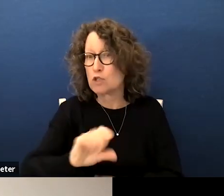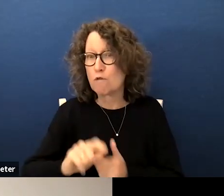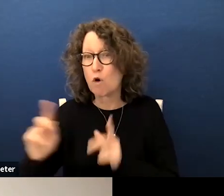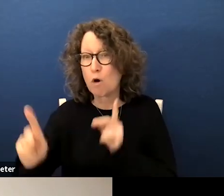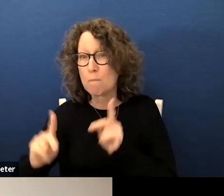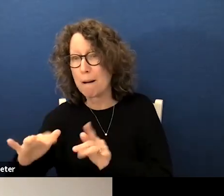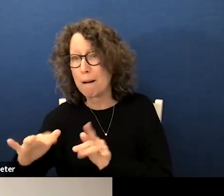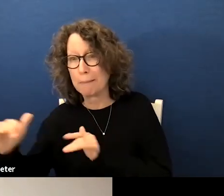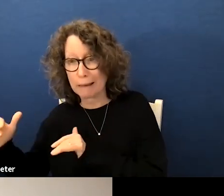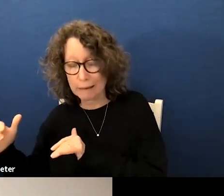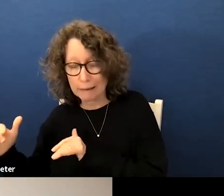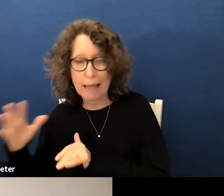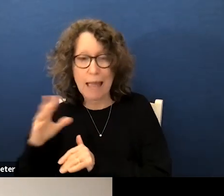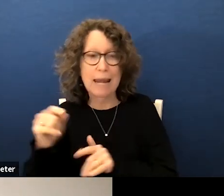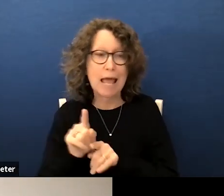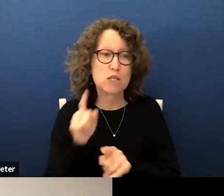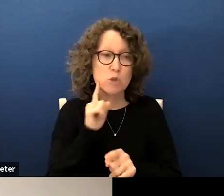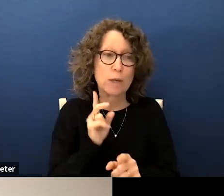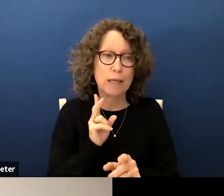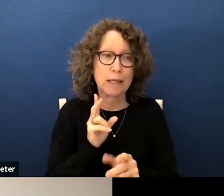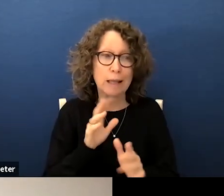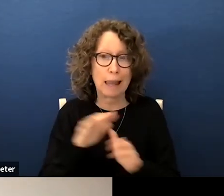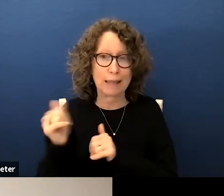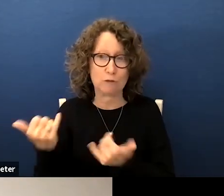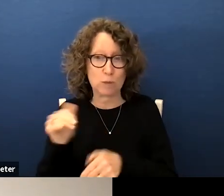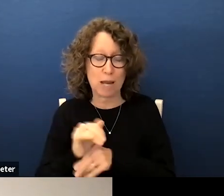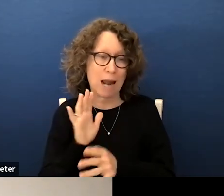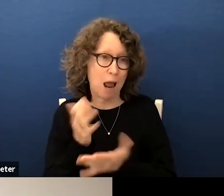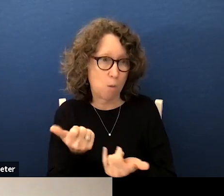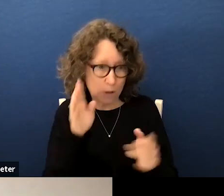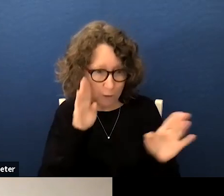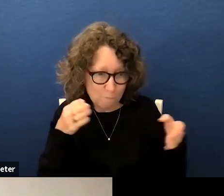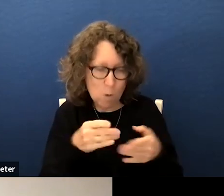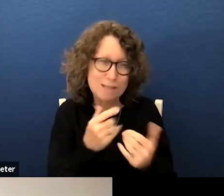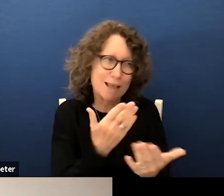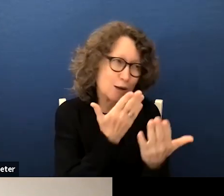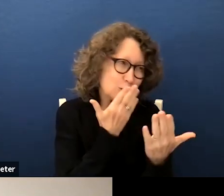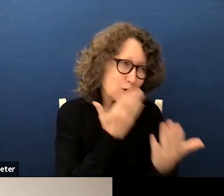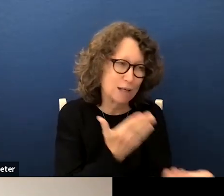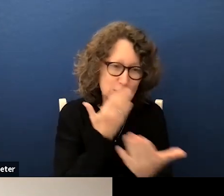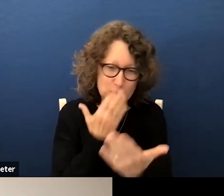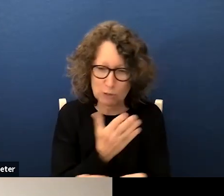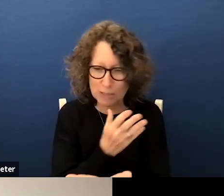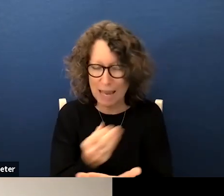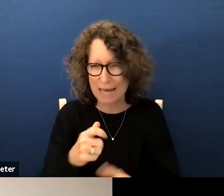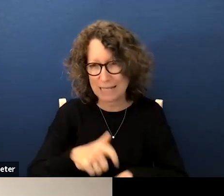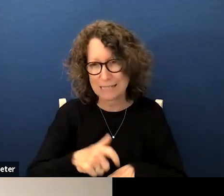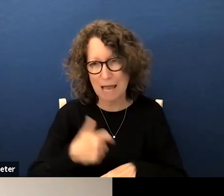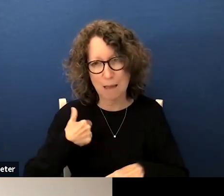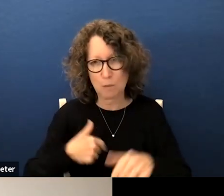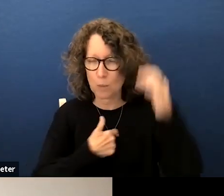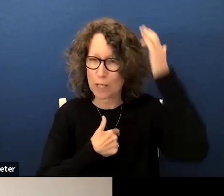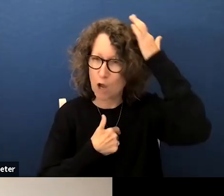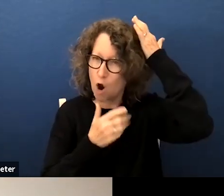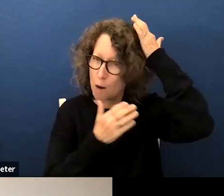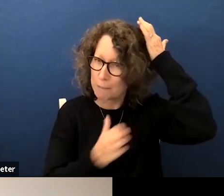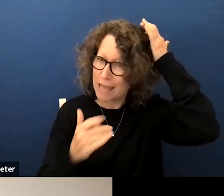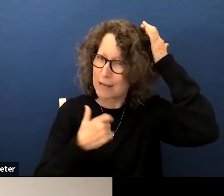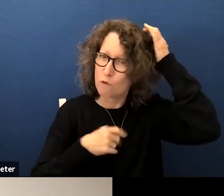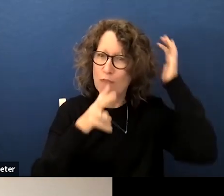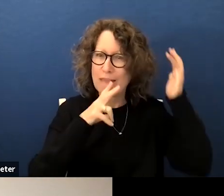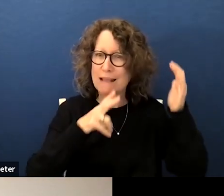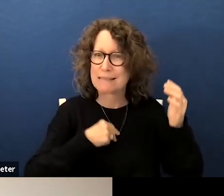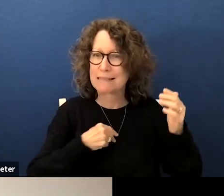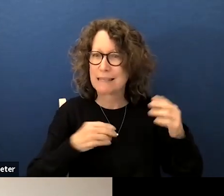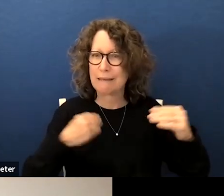public and as we adjourn tonight i want to focus on gratitude at a time when we're planning for thanksgiving